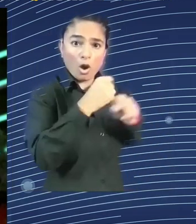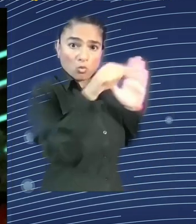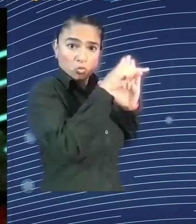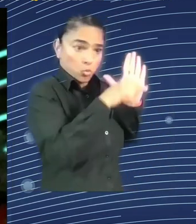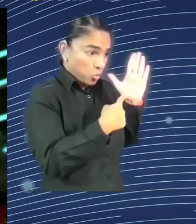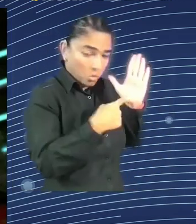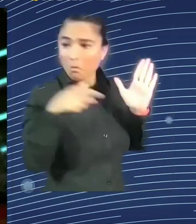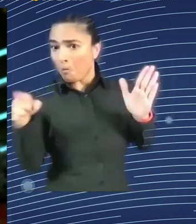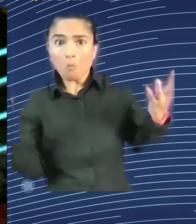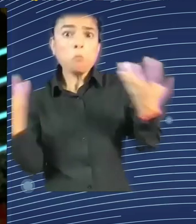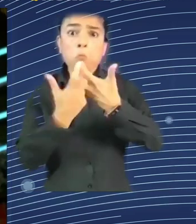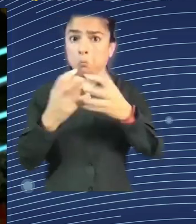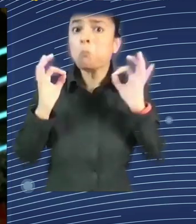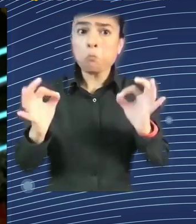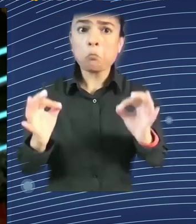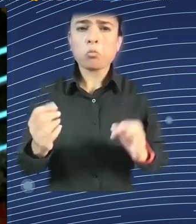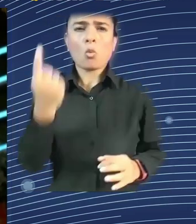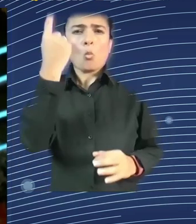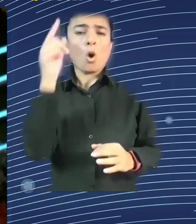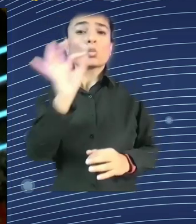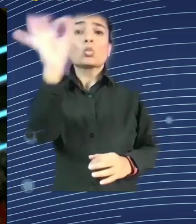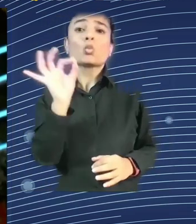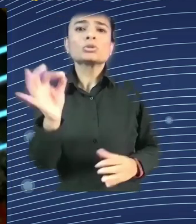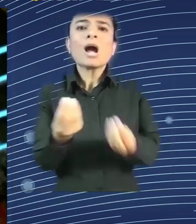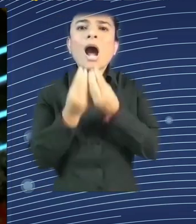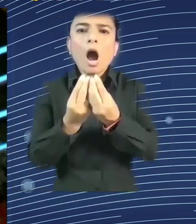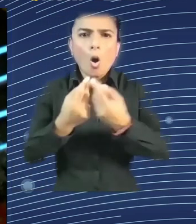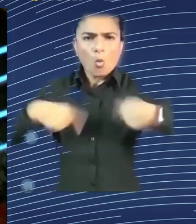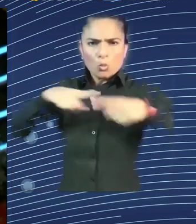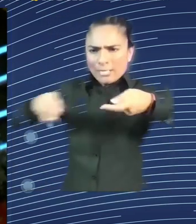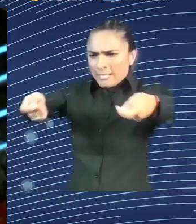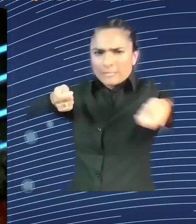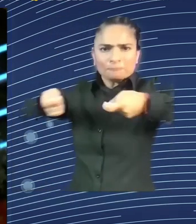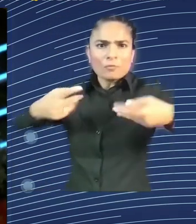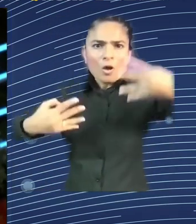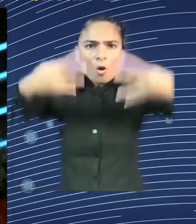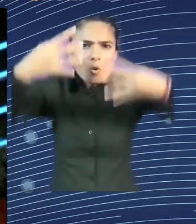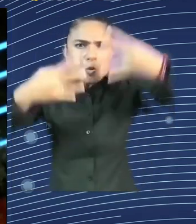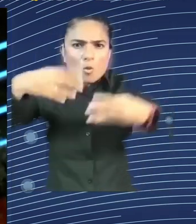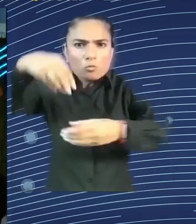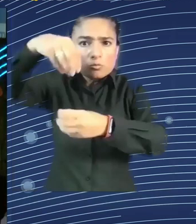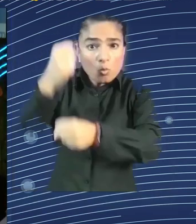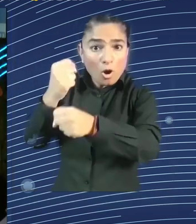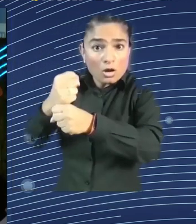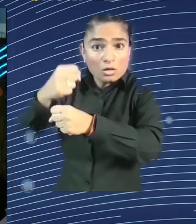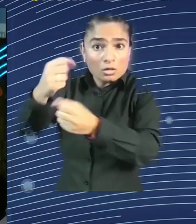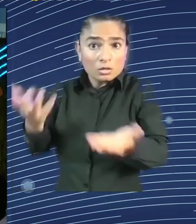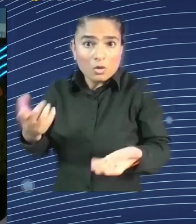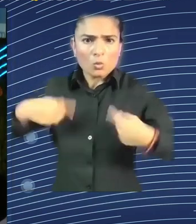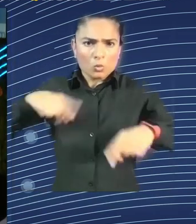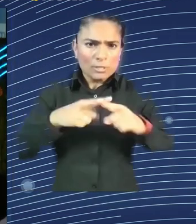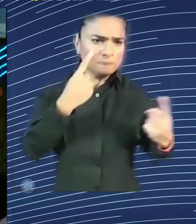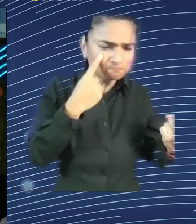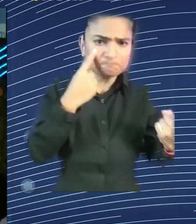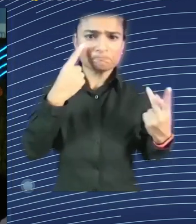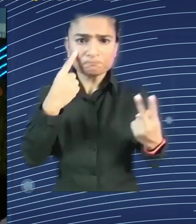involved when certain new technologies are being implemented? And to what extent do they have a say? But indeed, right now,